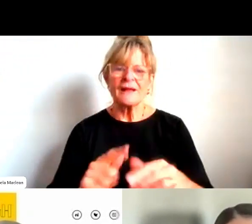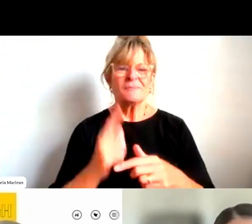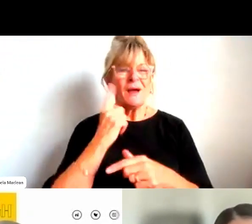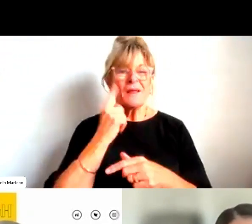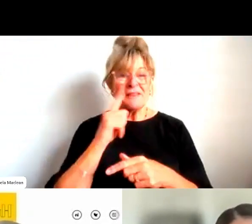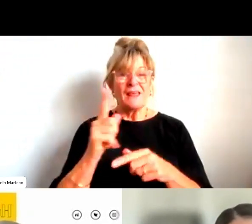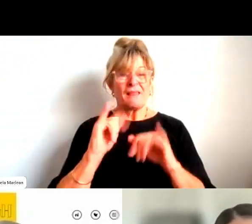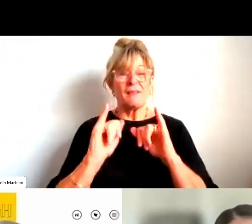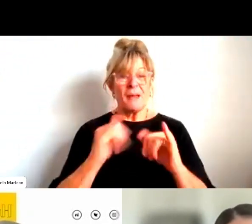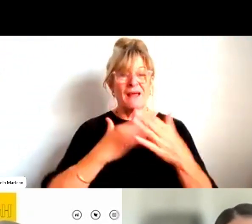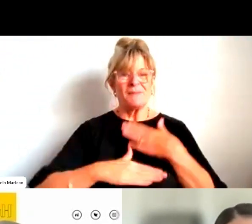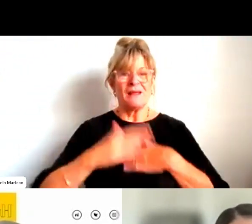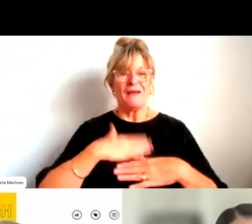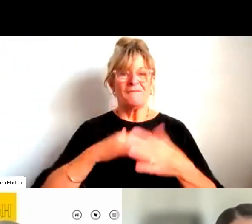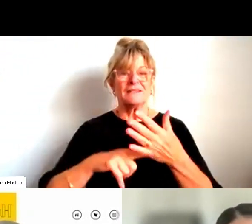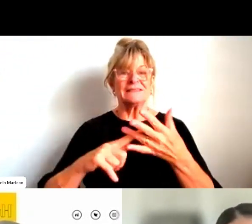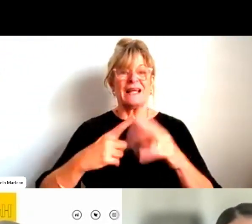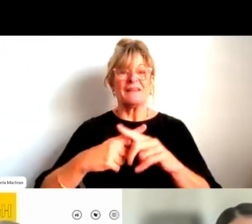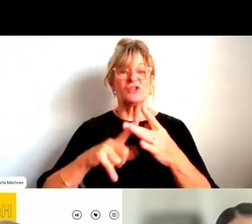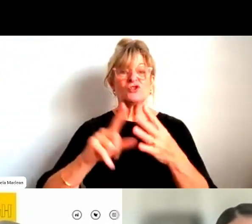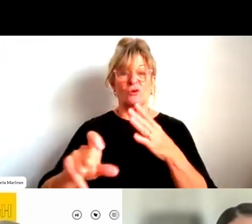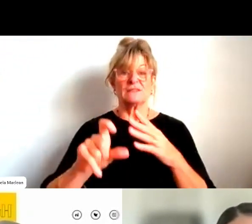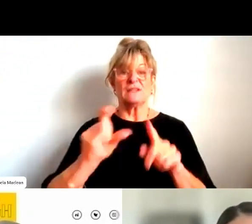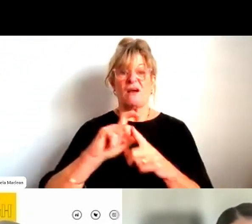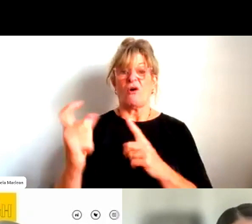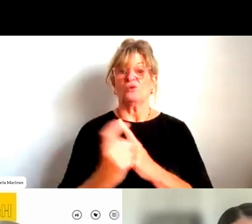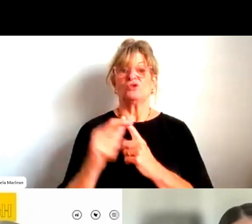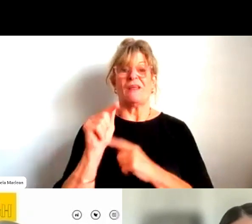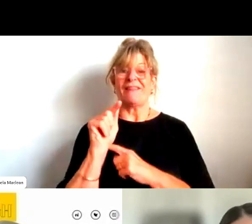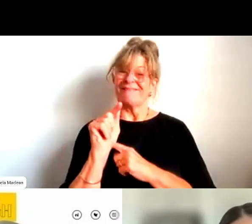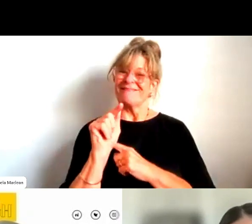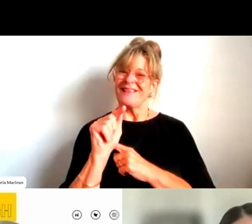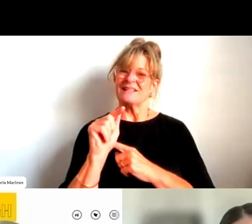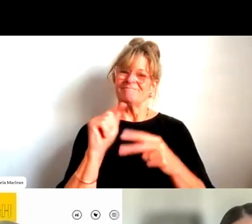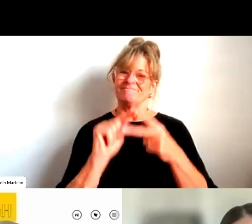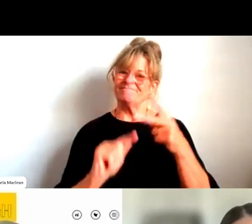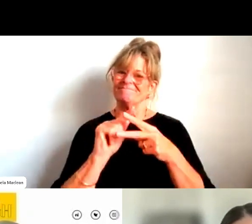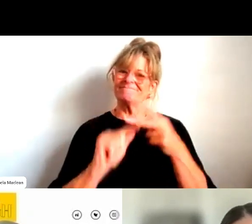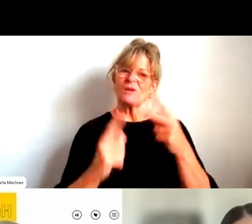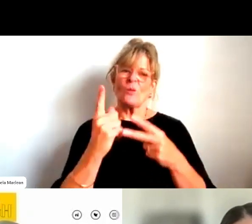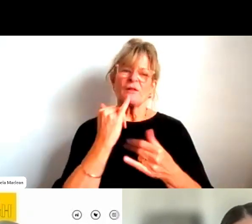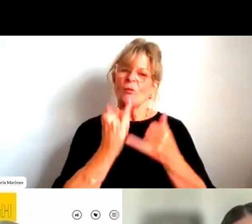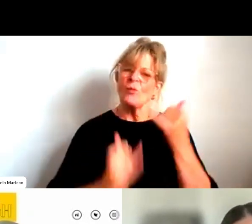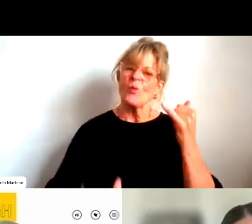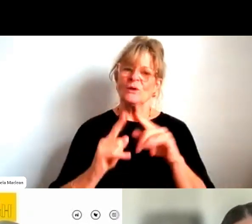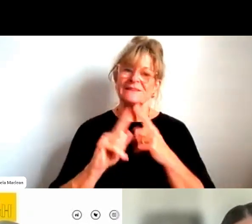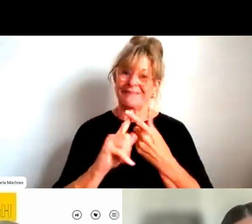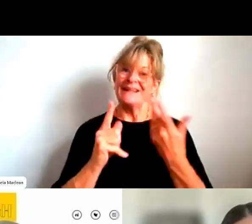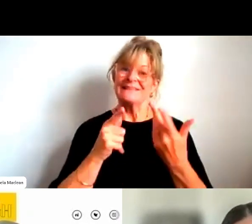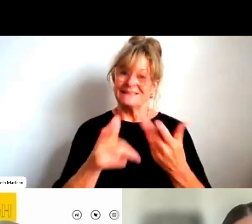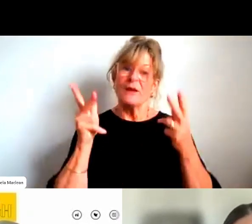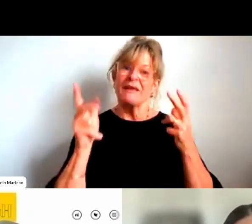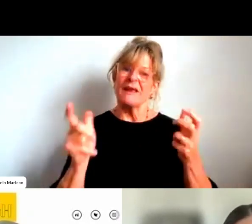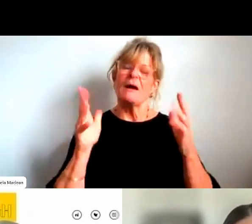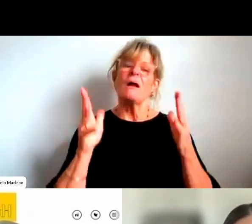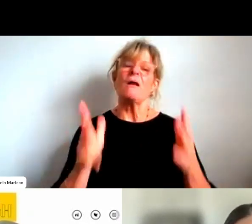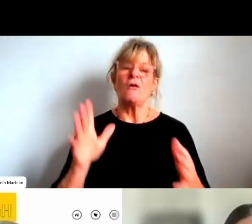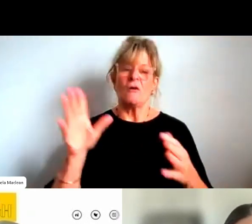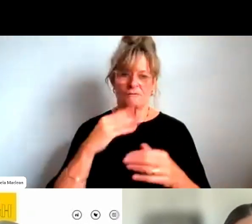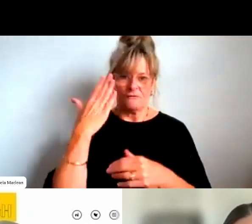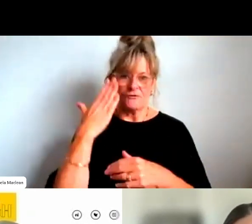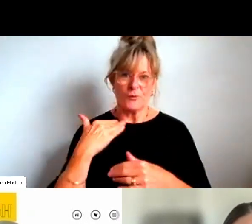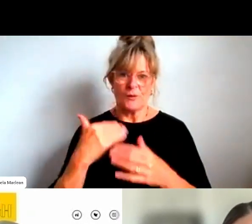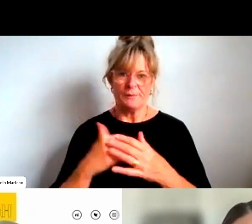the toxic culture, I think that one is, um, one of the biggest things and something that we hear most commonly from women, um,